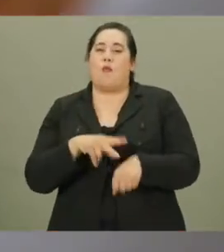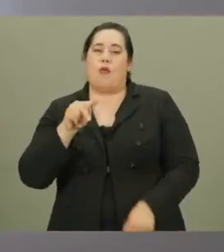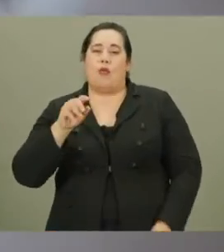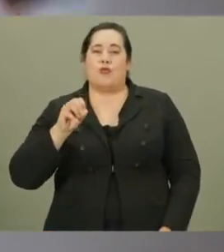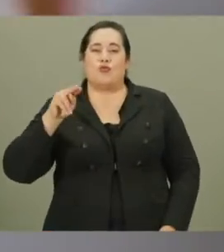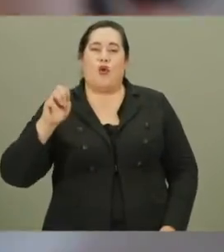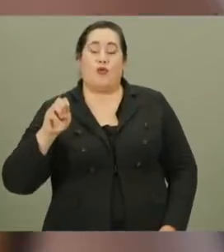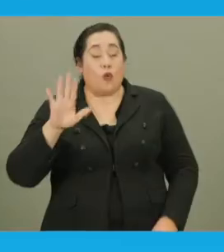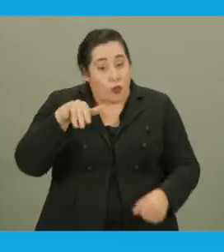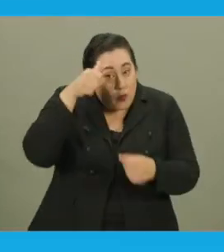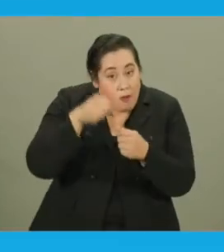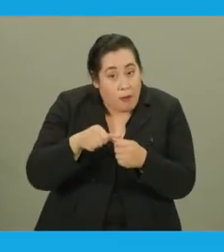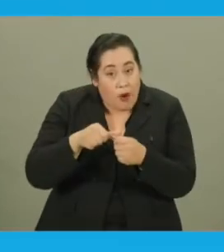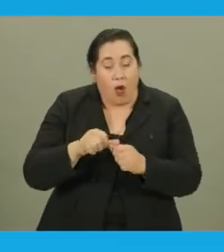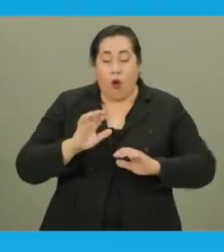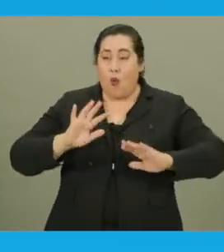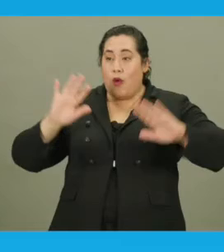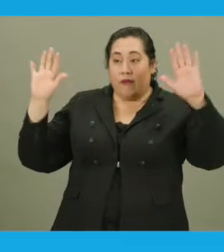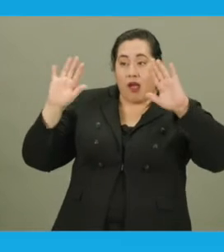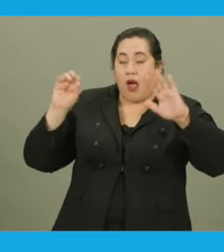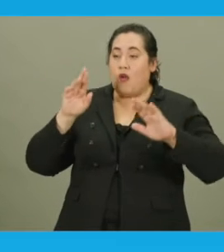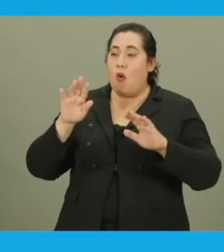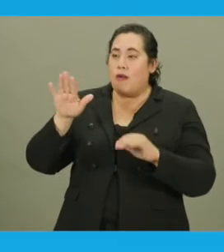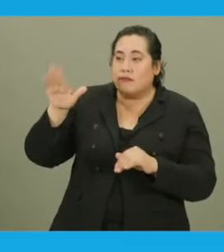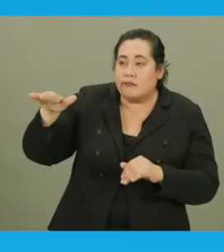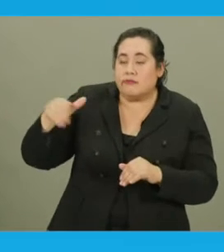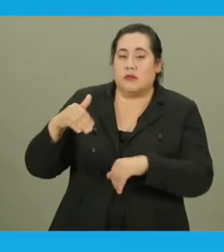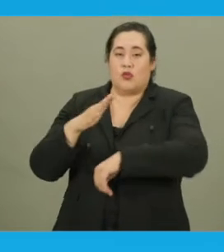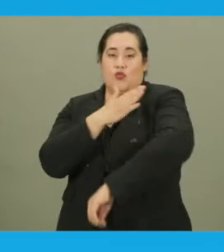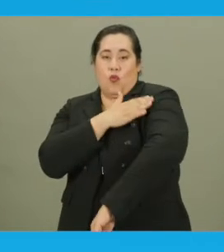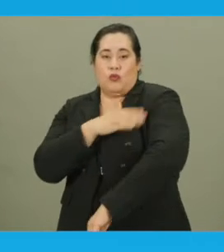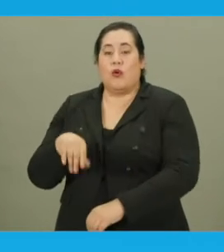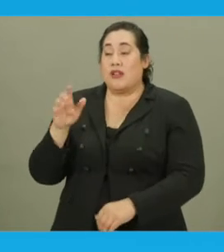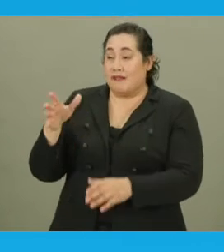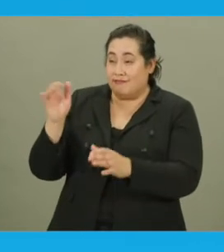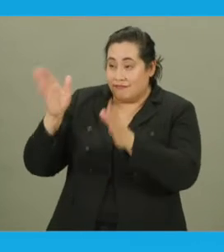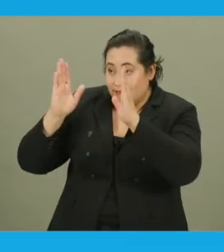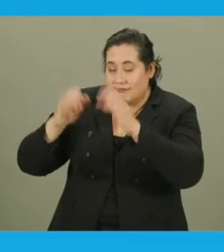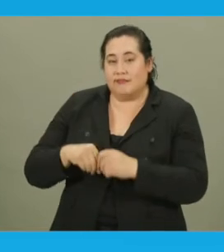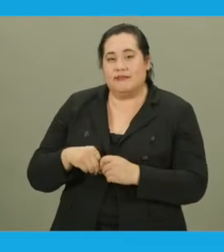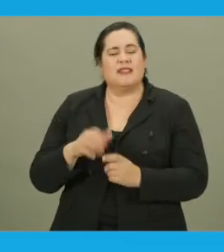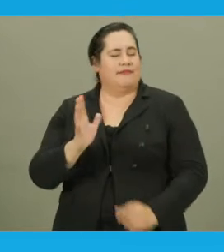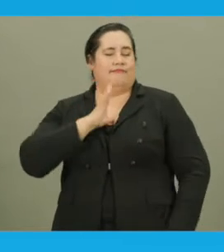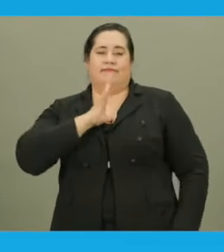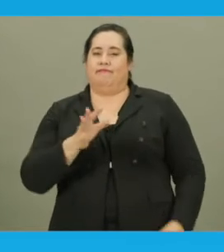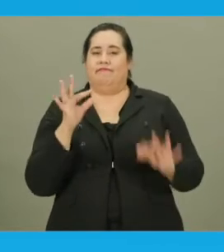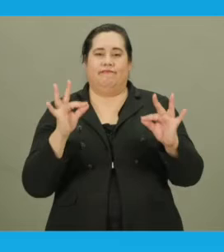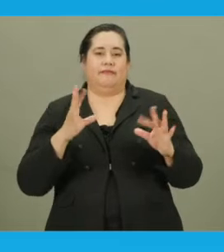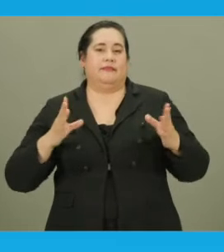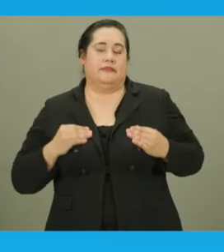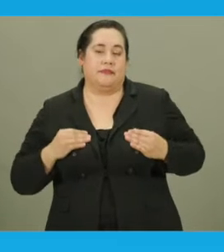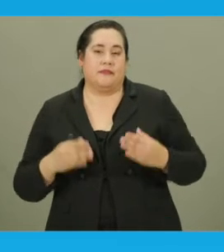his normal tone. Remember that waving your hand or giving a light tap on the shoulder to get a voter's attention is